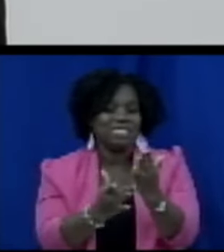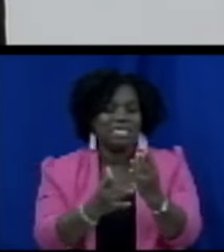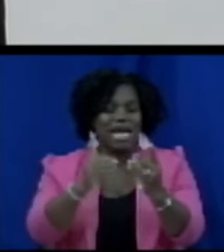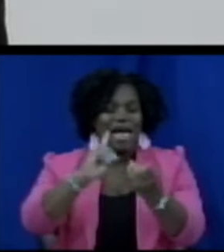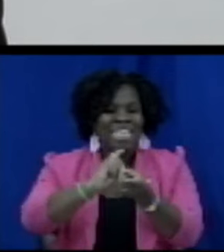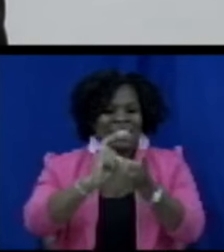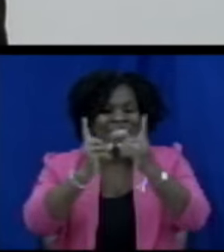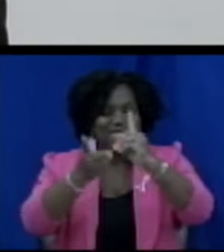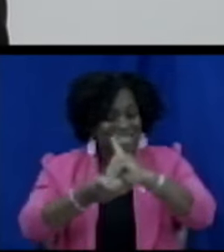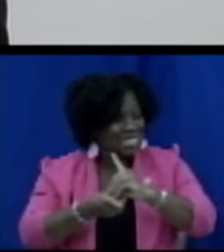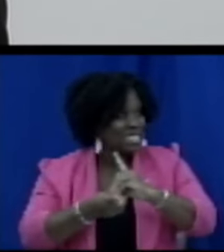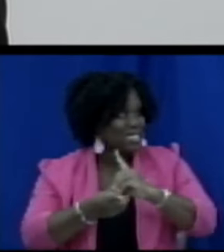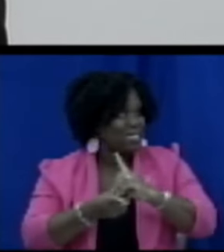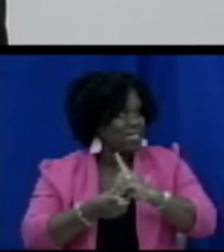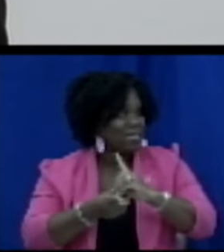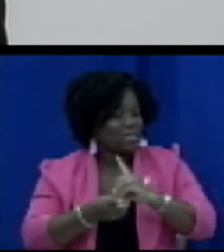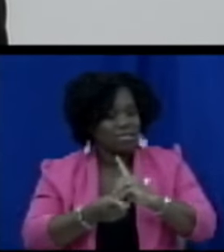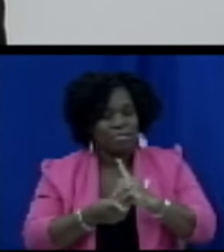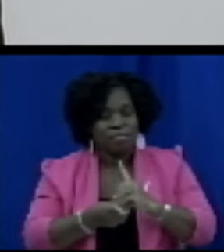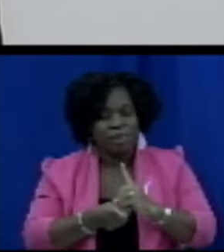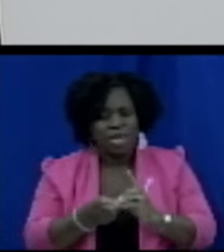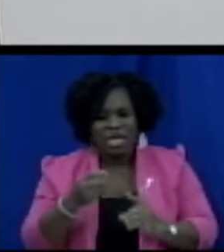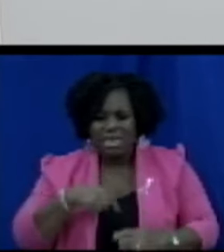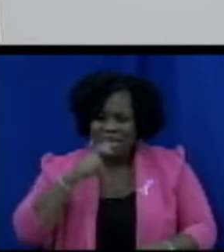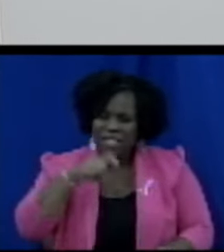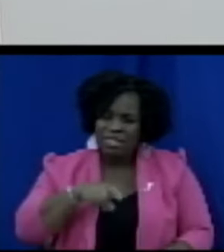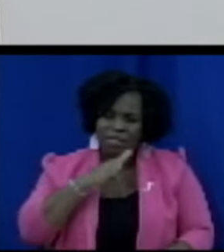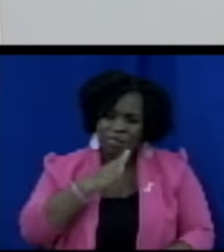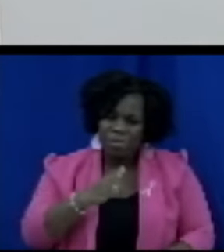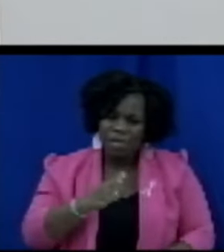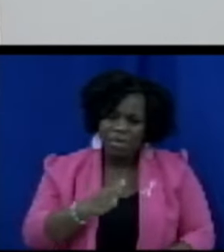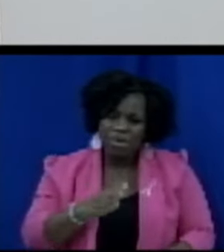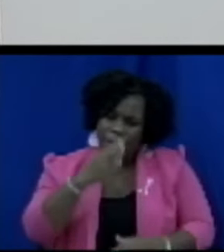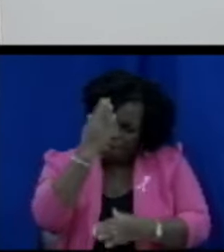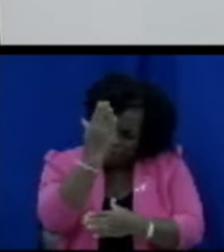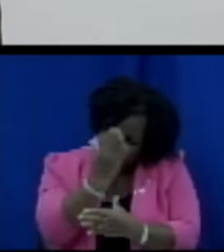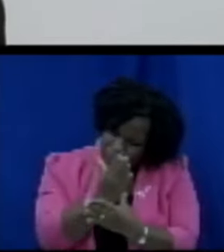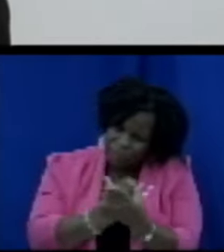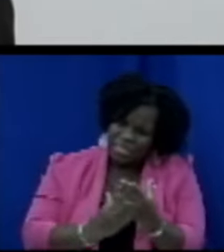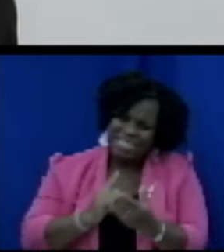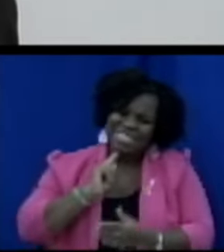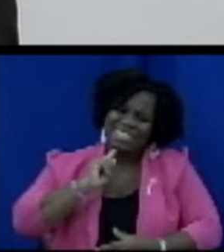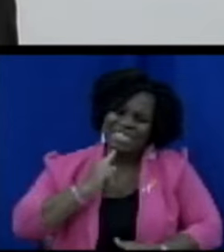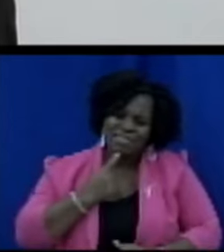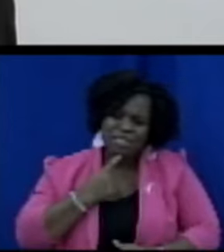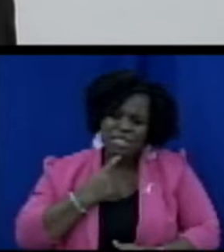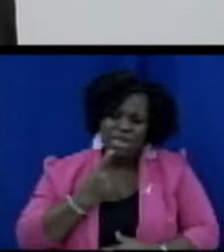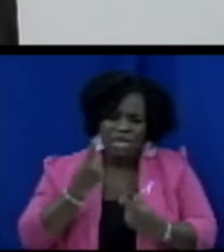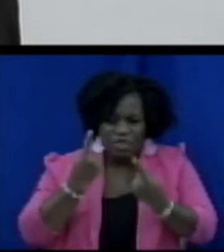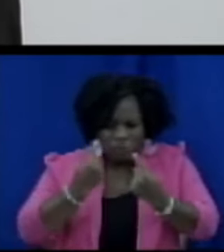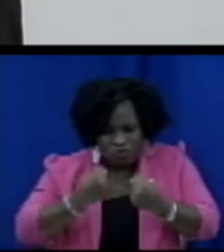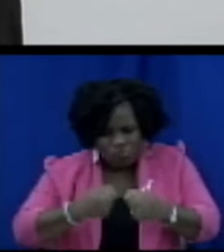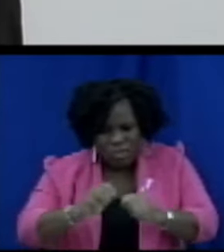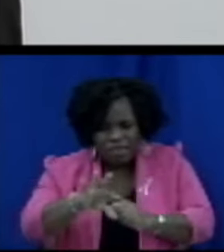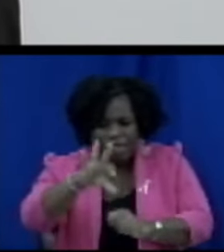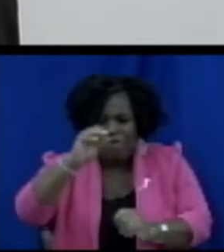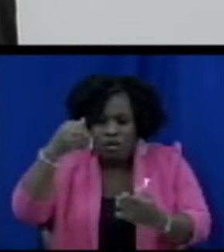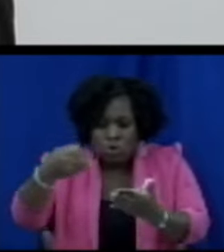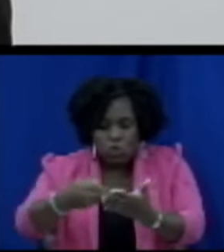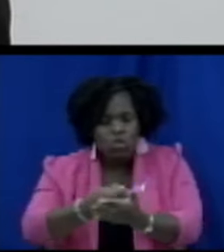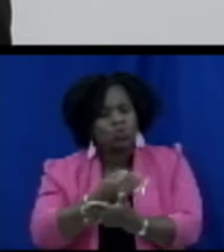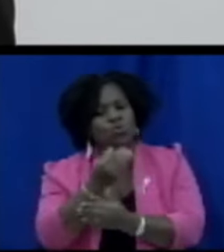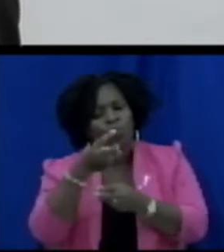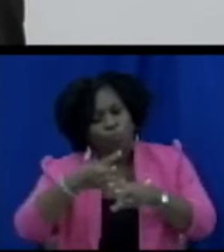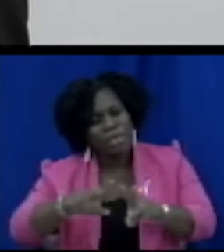engaged and involved seriously into research and development we speak